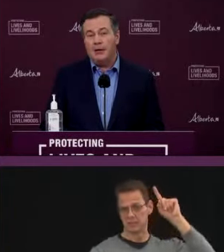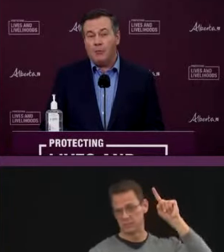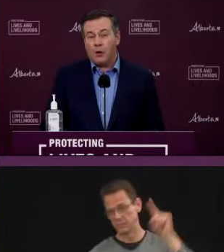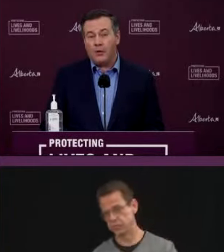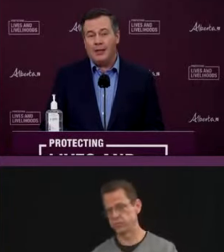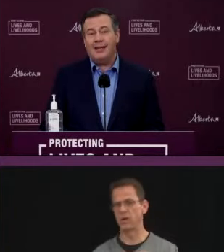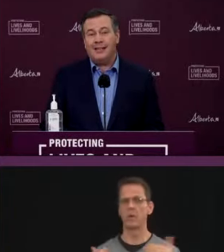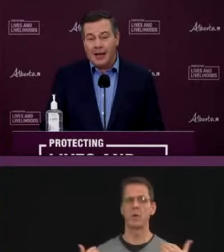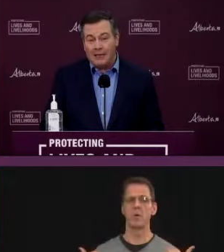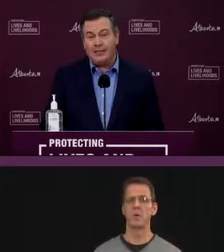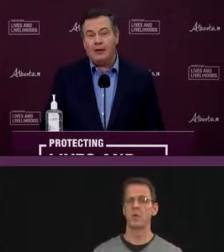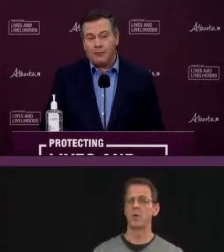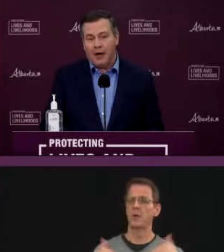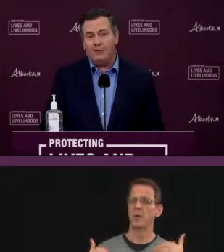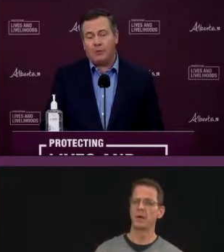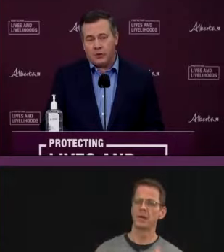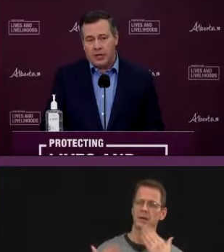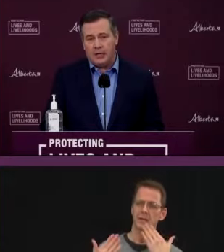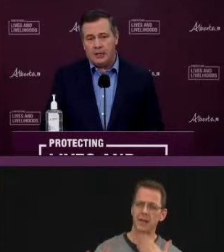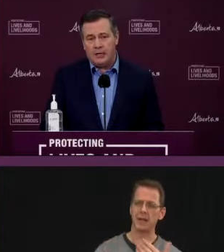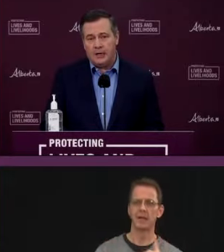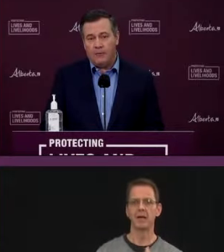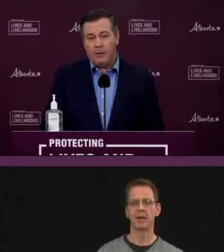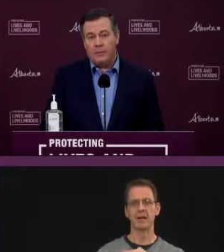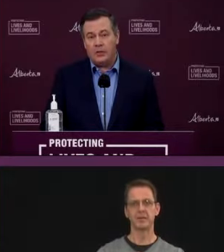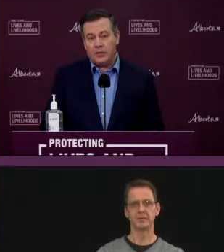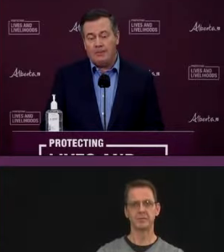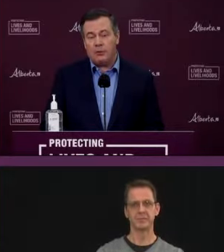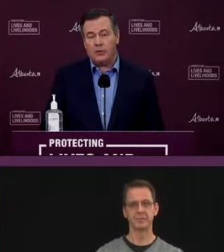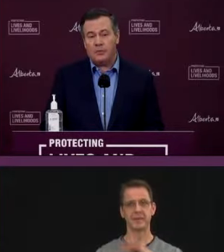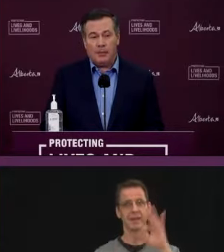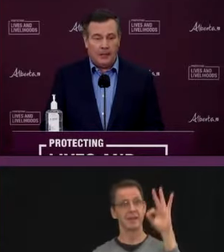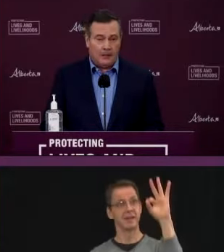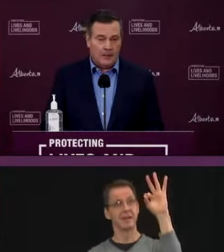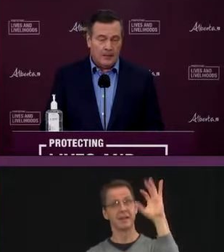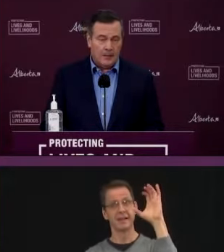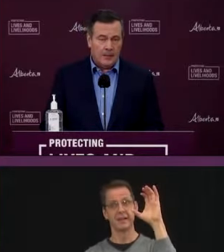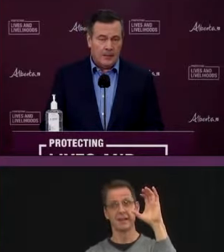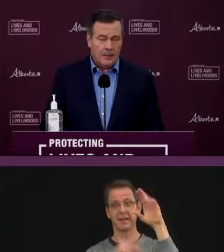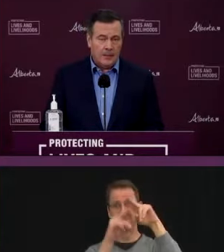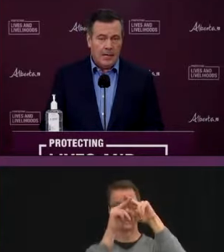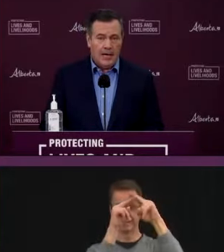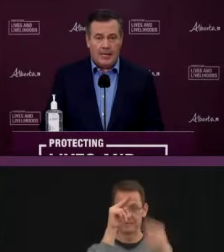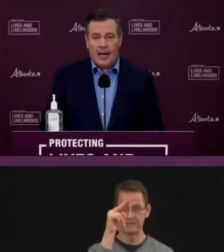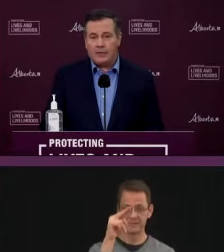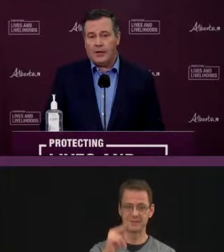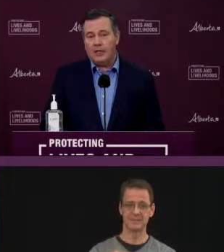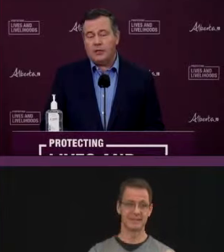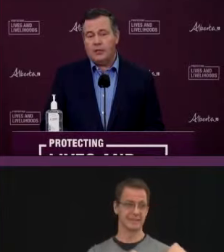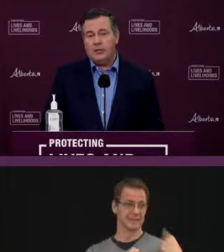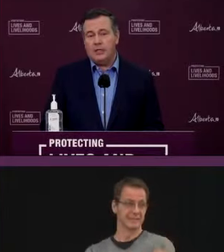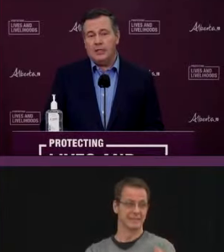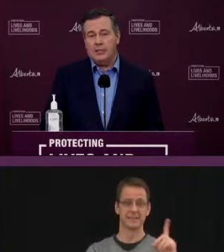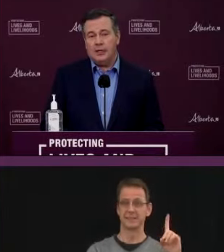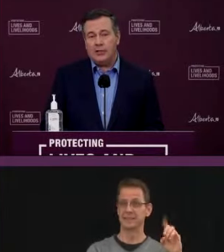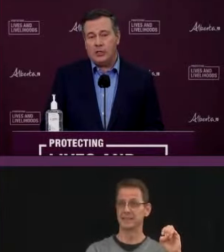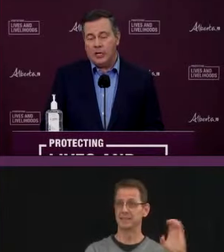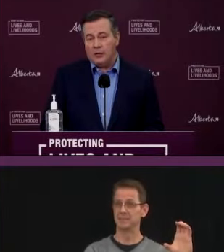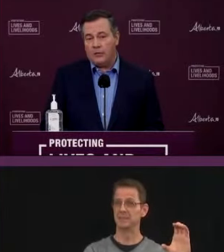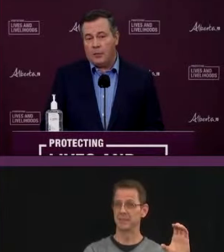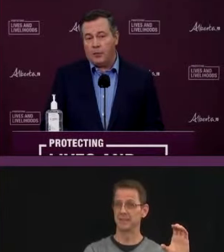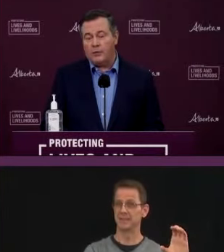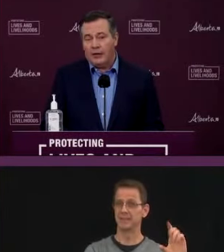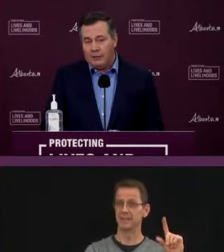by more than 95 percent from December's peak and the active cases in